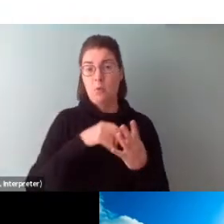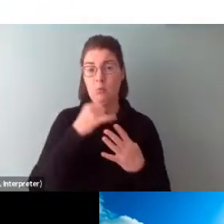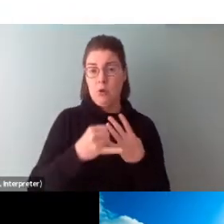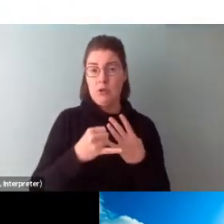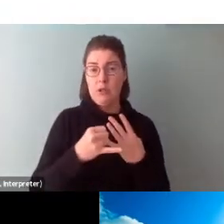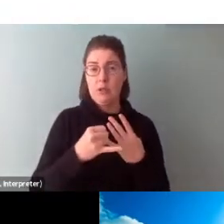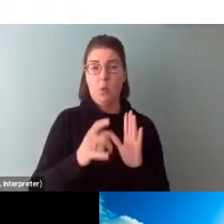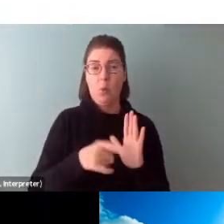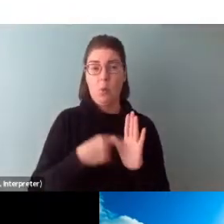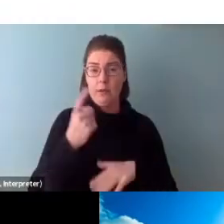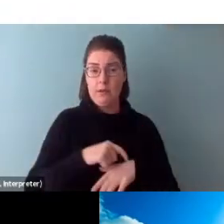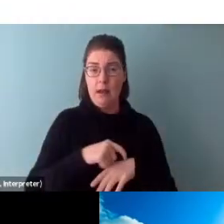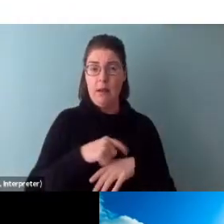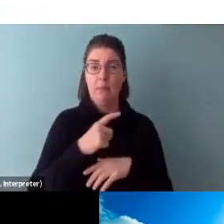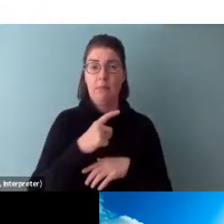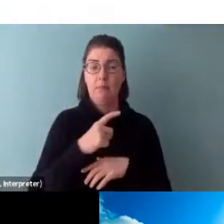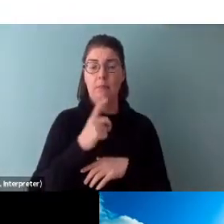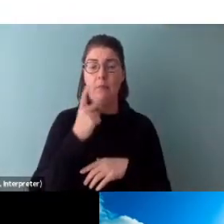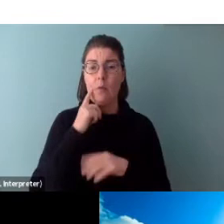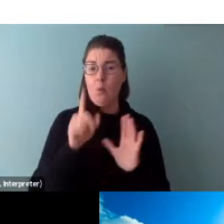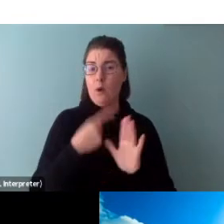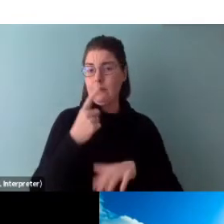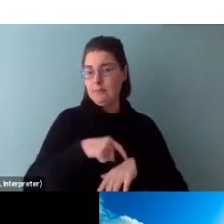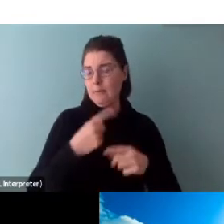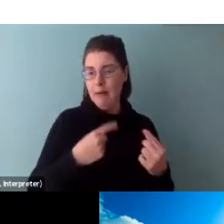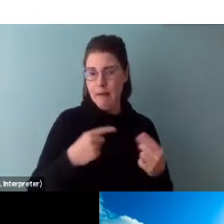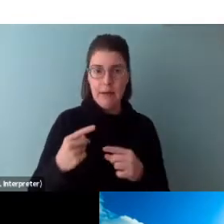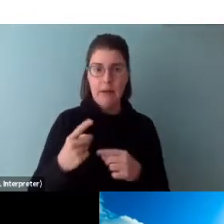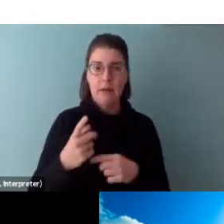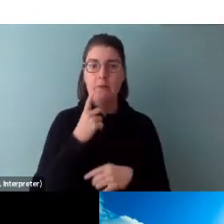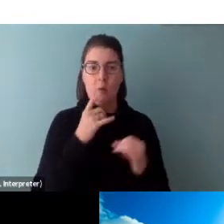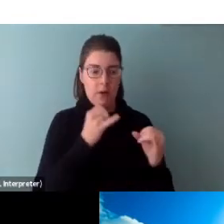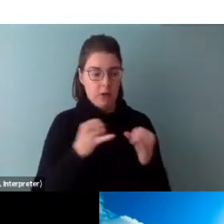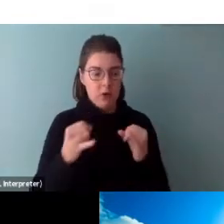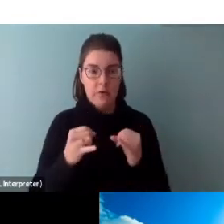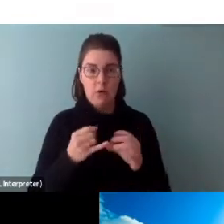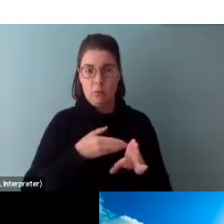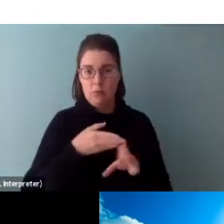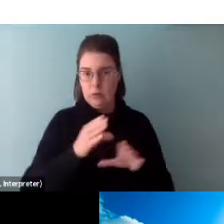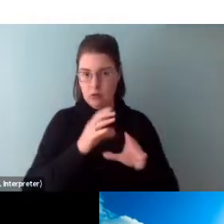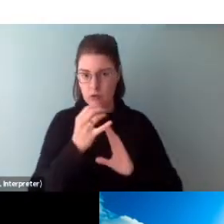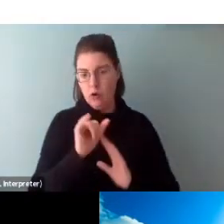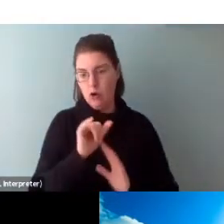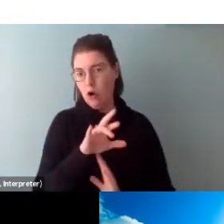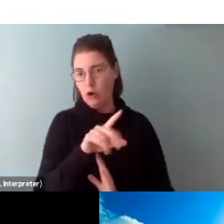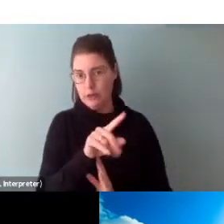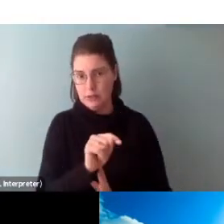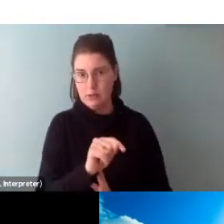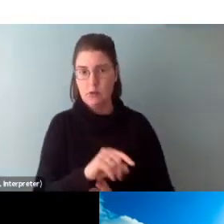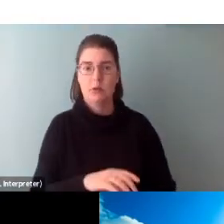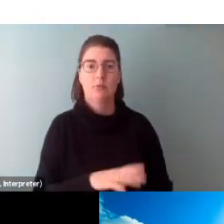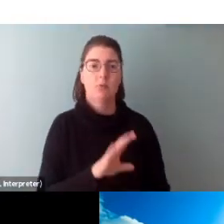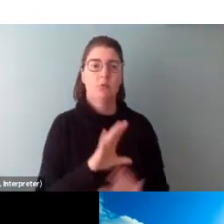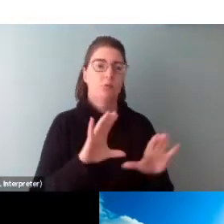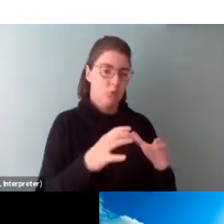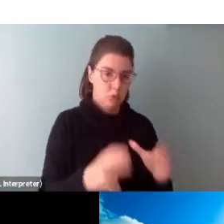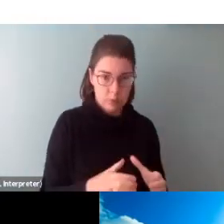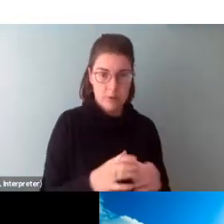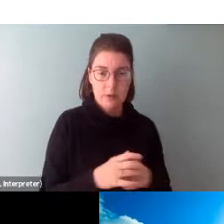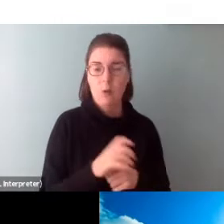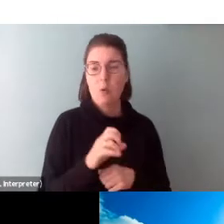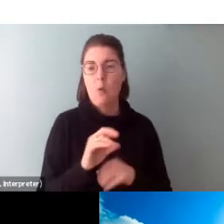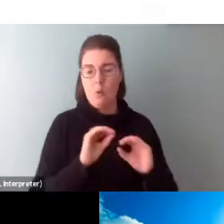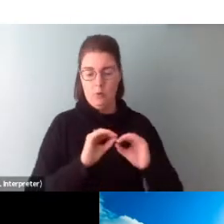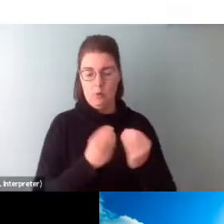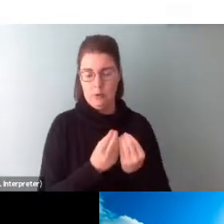activities. Project grants are available to individual professional artists, ad hoc groups and collectives, and